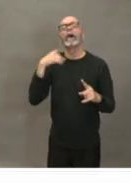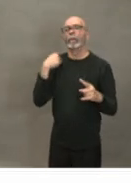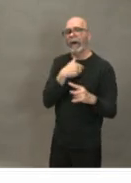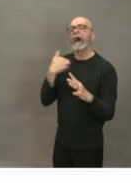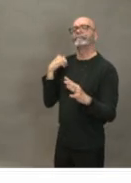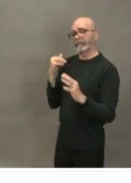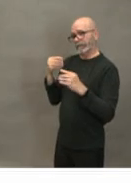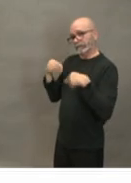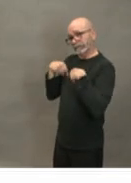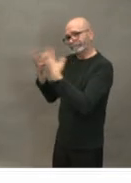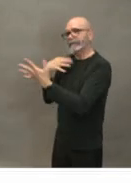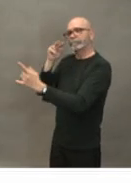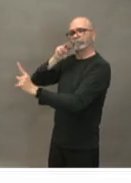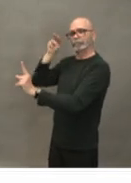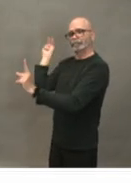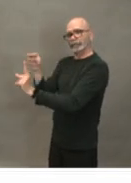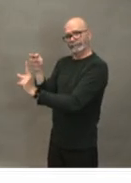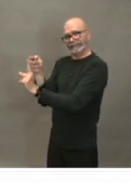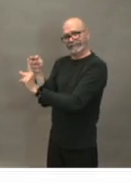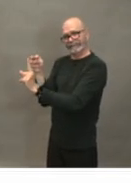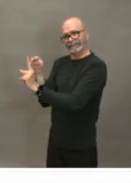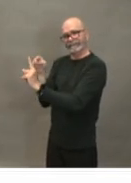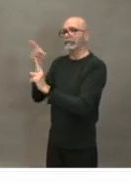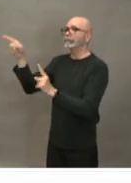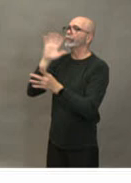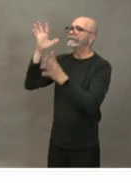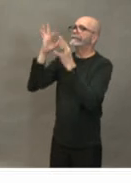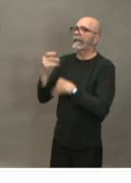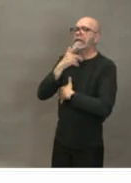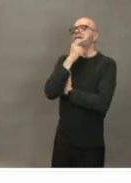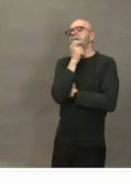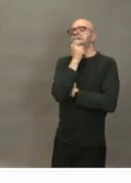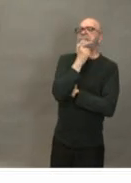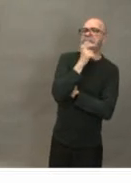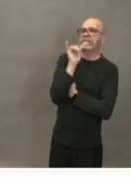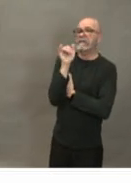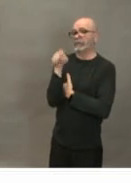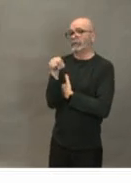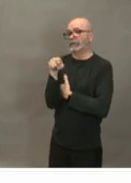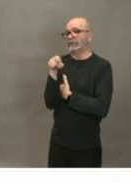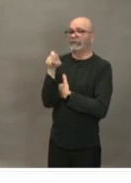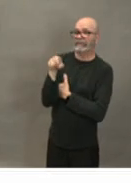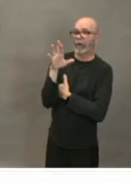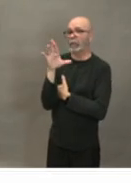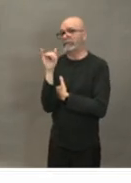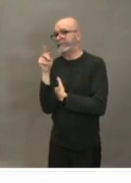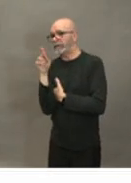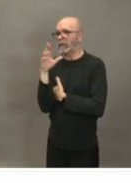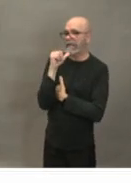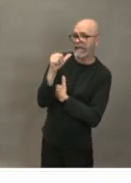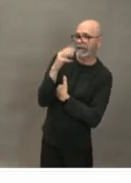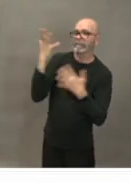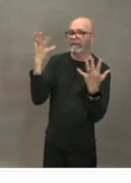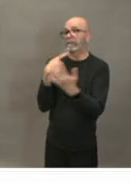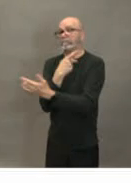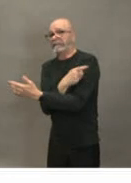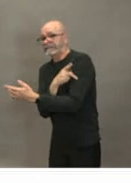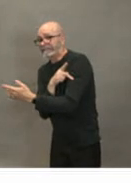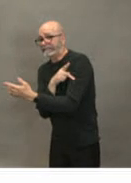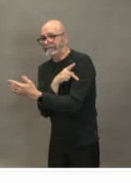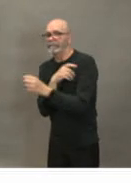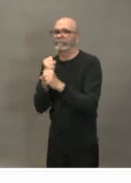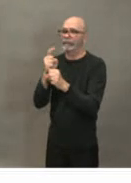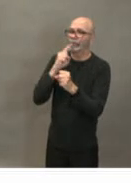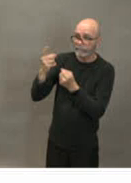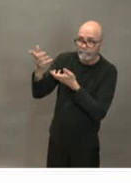and then we'll you know we'll have to see where we go from there and in terms of the province of nova scotia in conversation with them we have time for